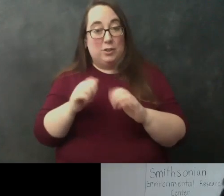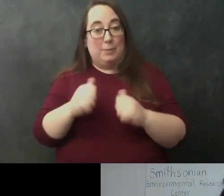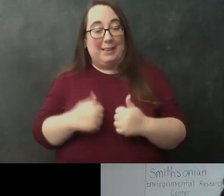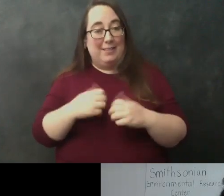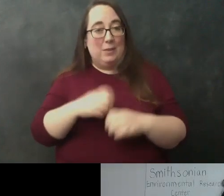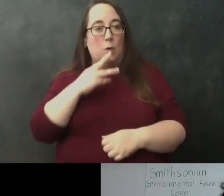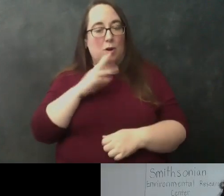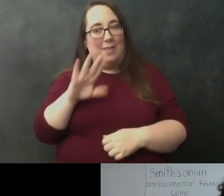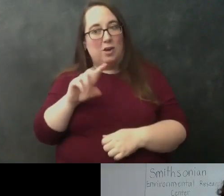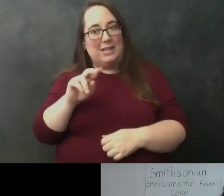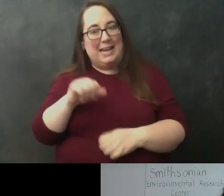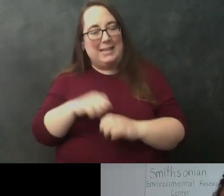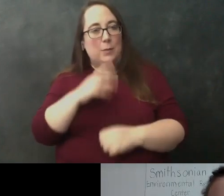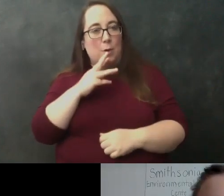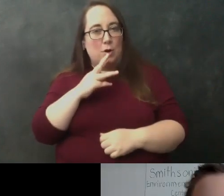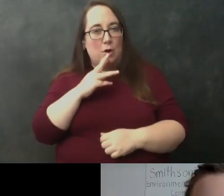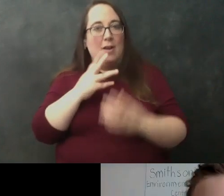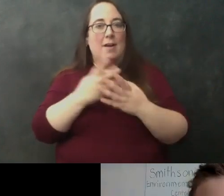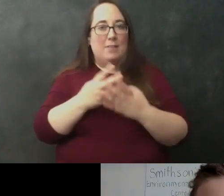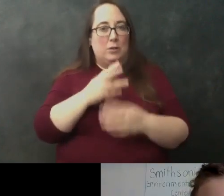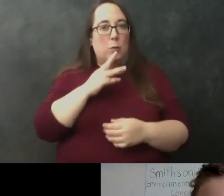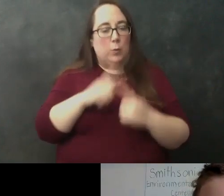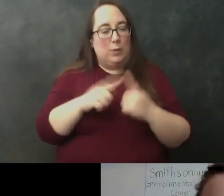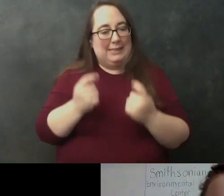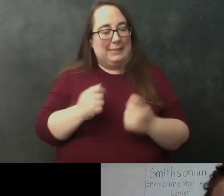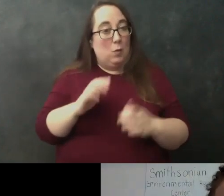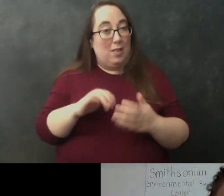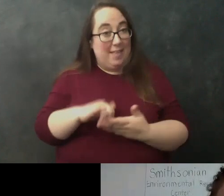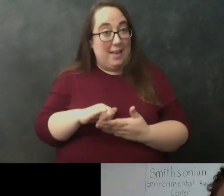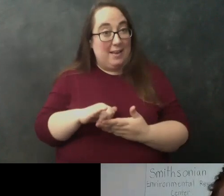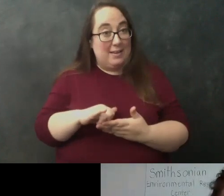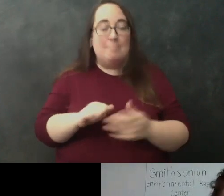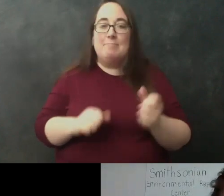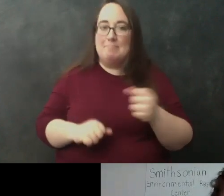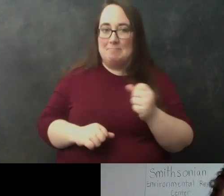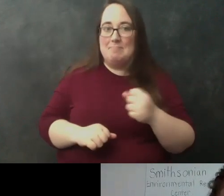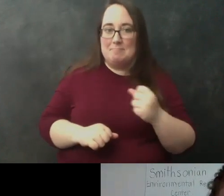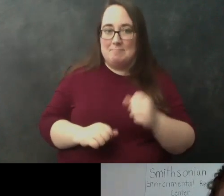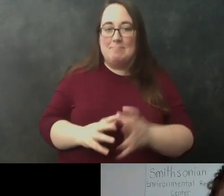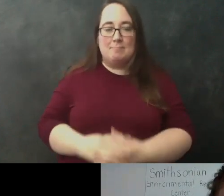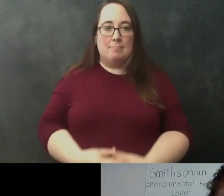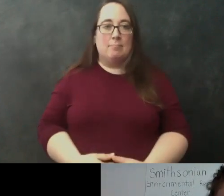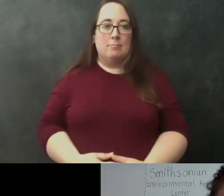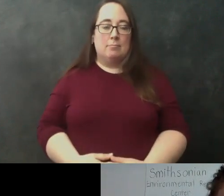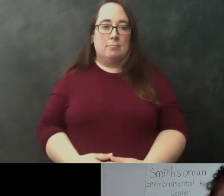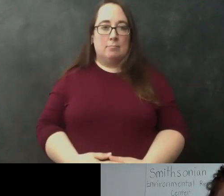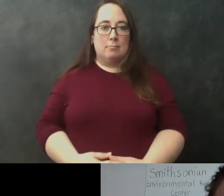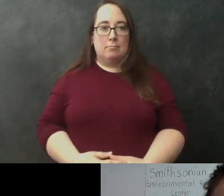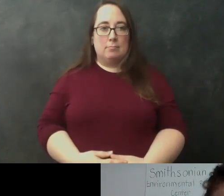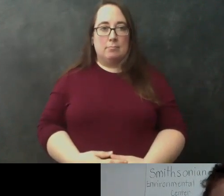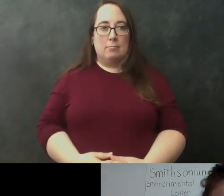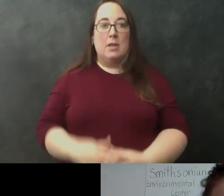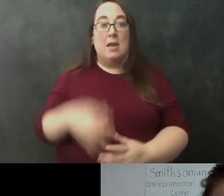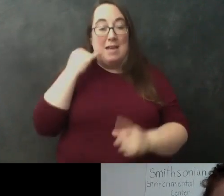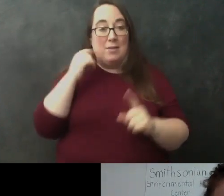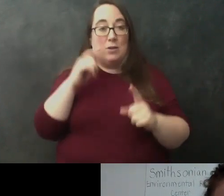dna in the waters filtered water would take away all of that right so if i were to go out to the road river which is